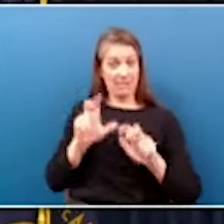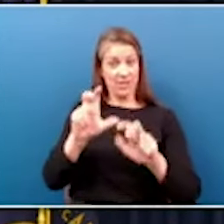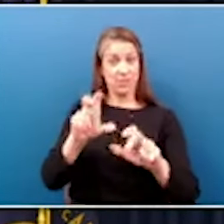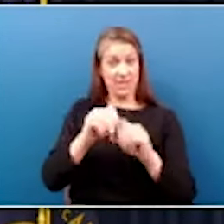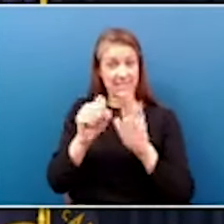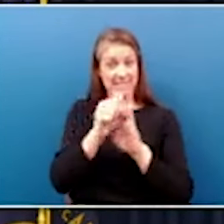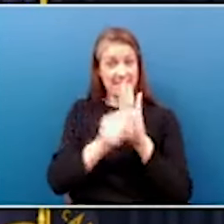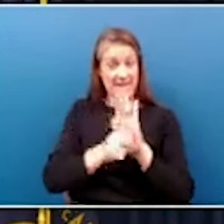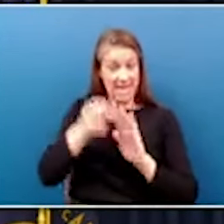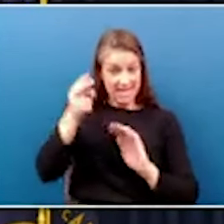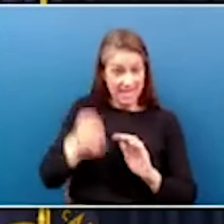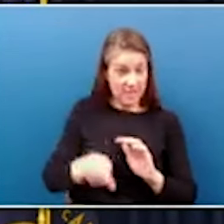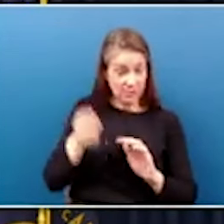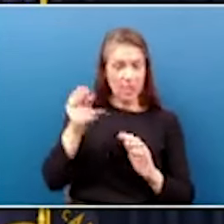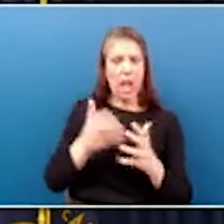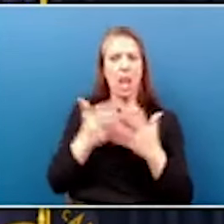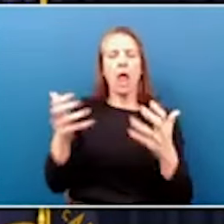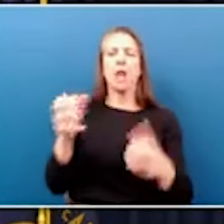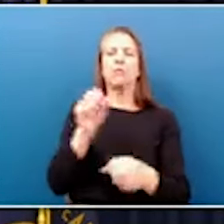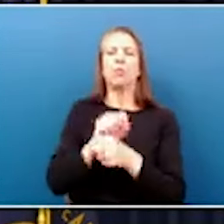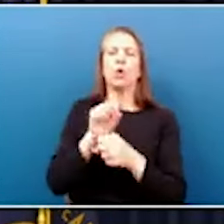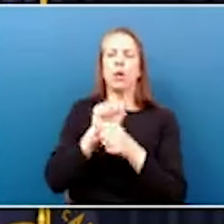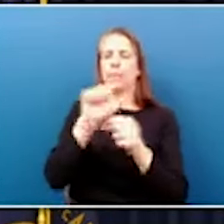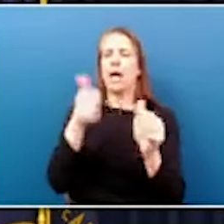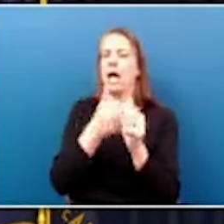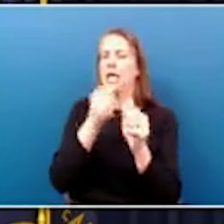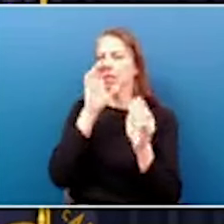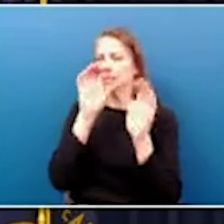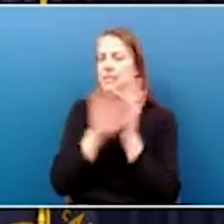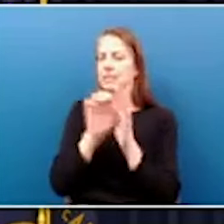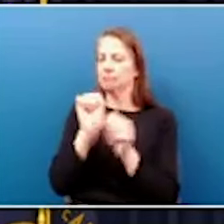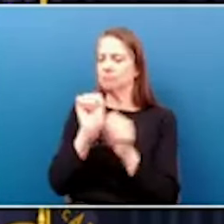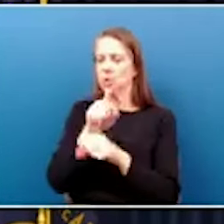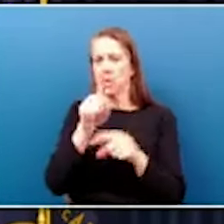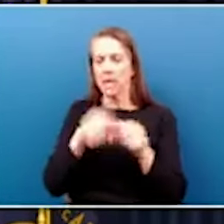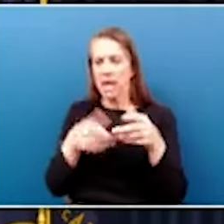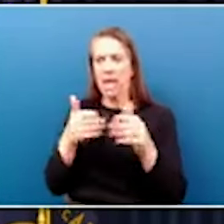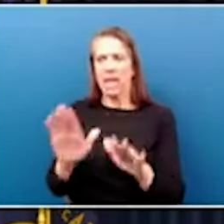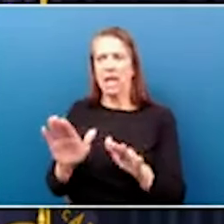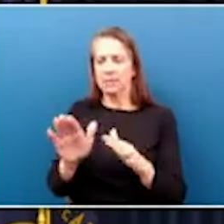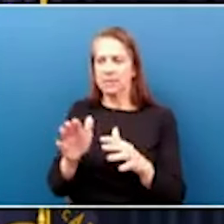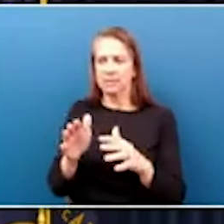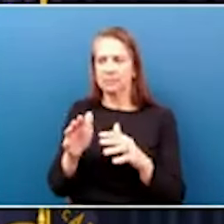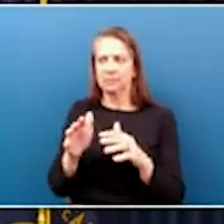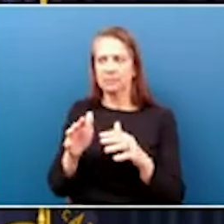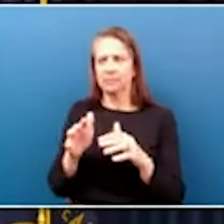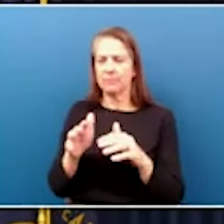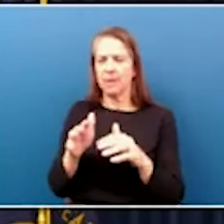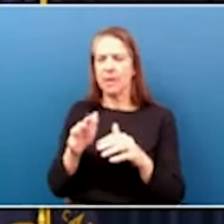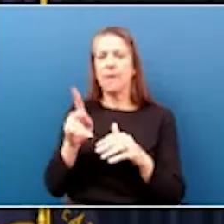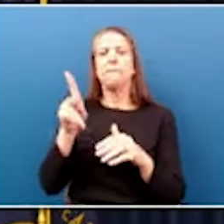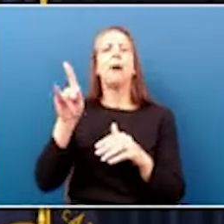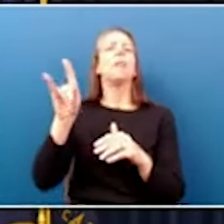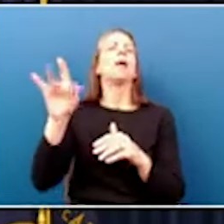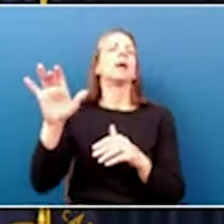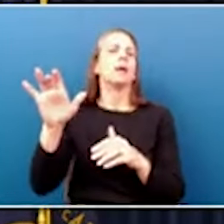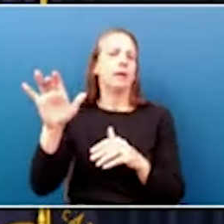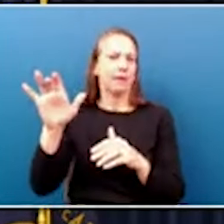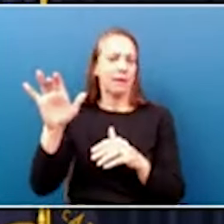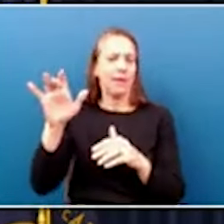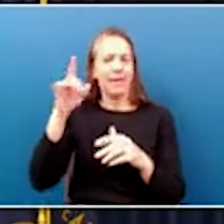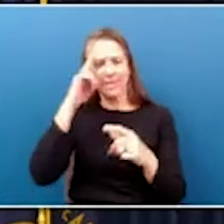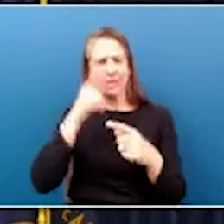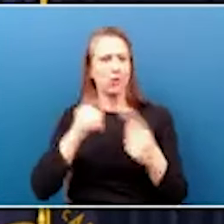And a lot of work is done behind the scenes. You know, you can't let a couple, well, more than a couple, but public disagreements